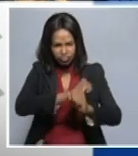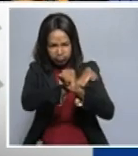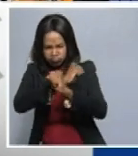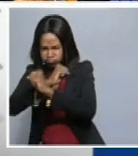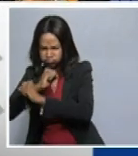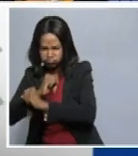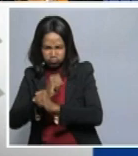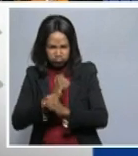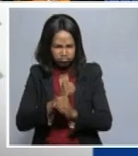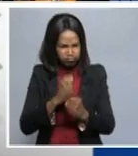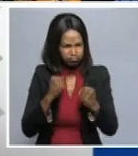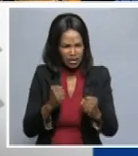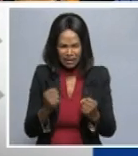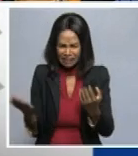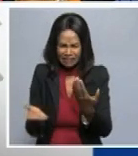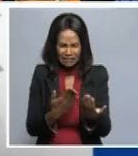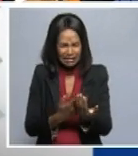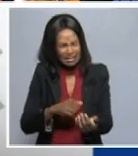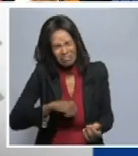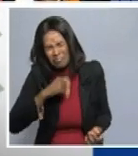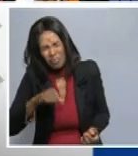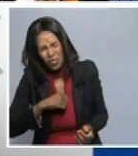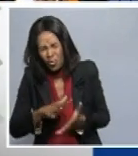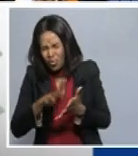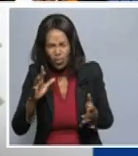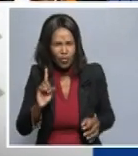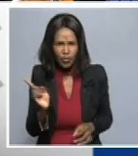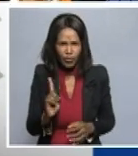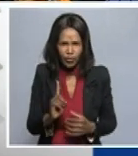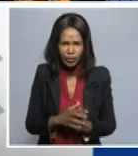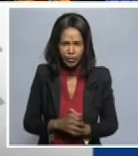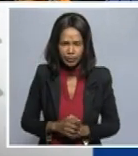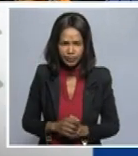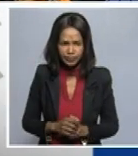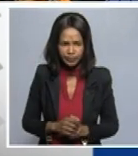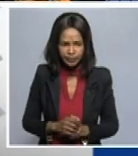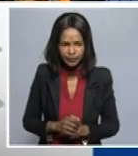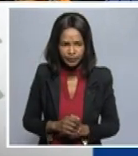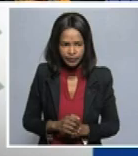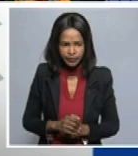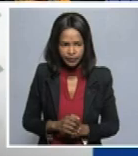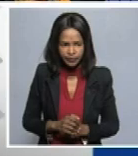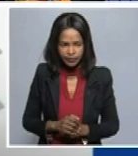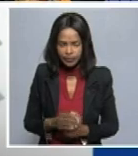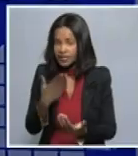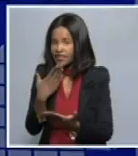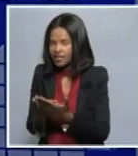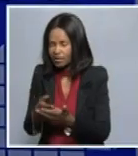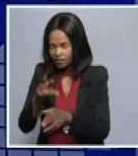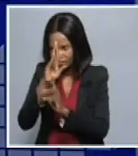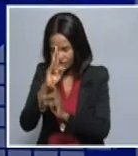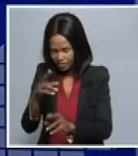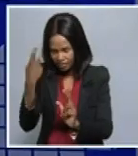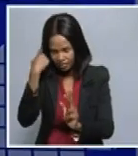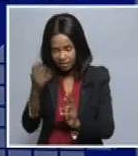All right, Dr. Pea Muschelenga, thank you very much for taking our time to talk to us this evening. It's my pleasure. Well, that